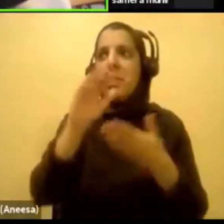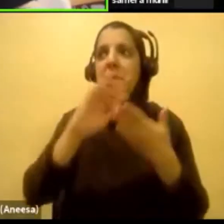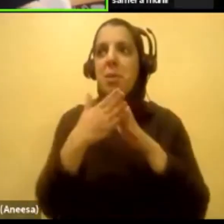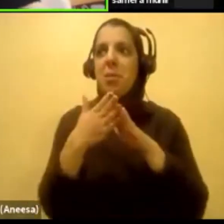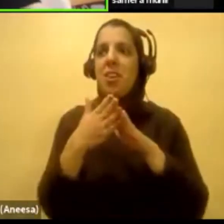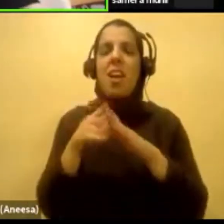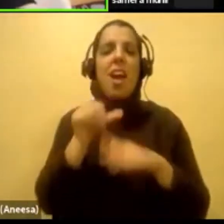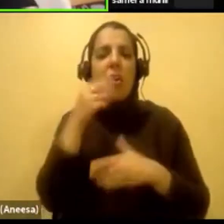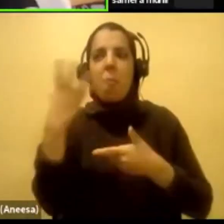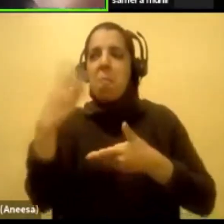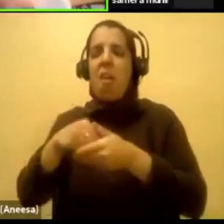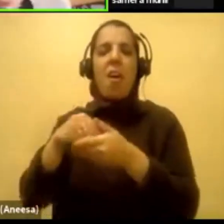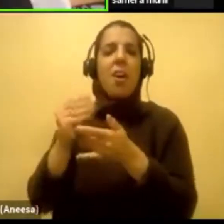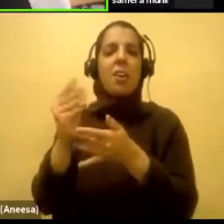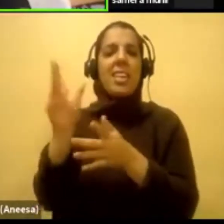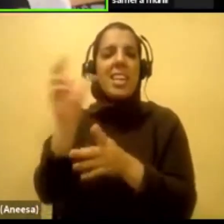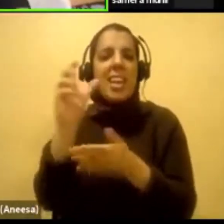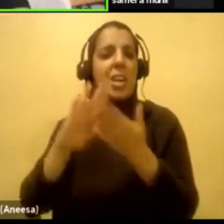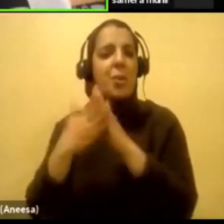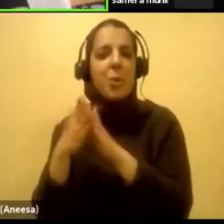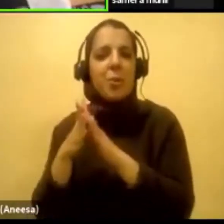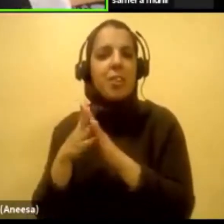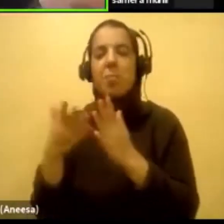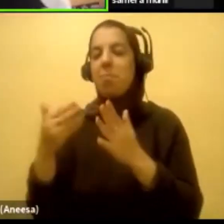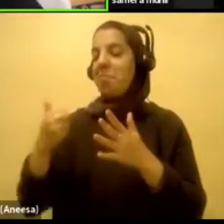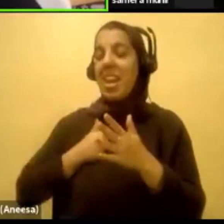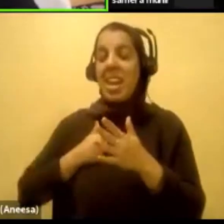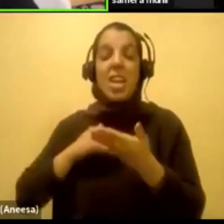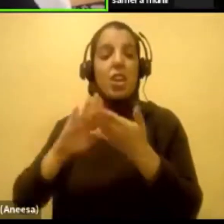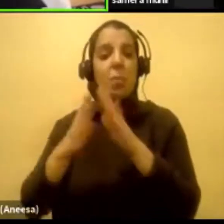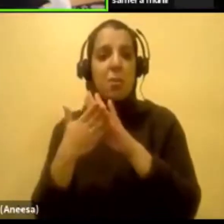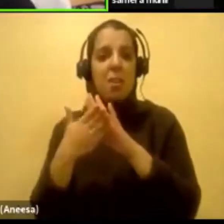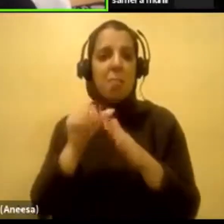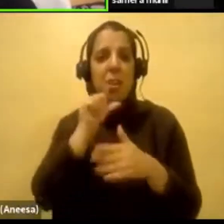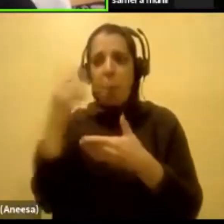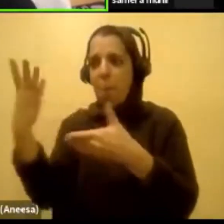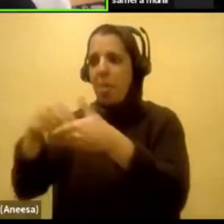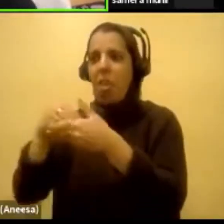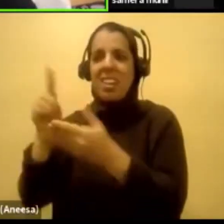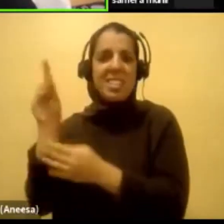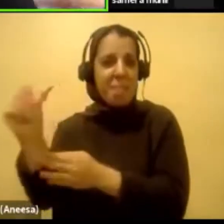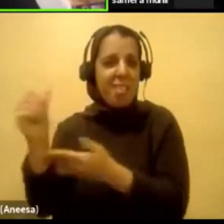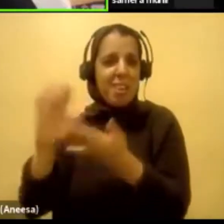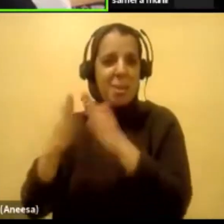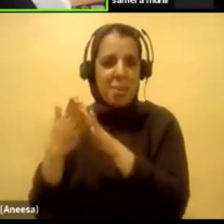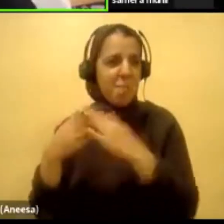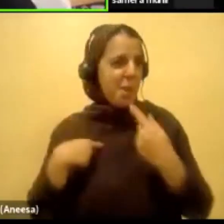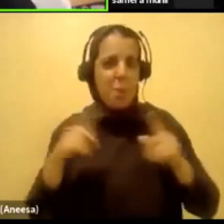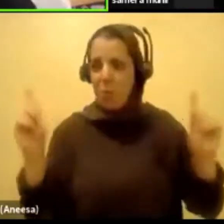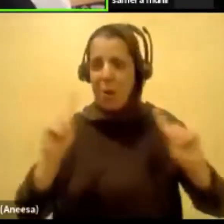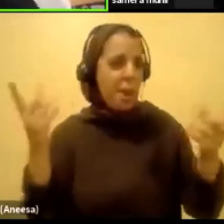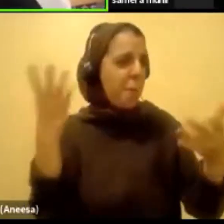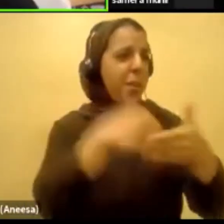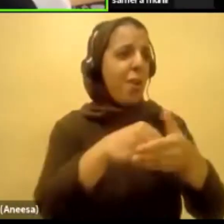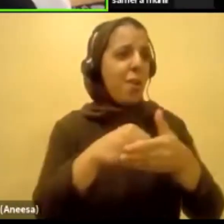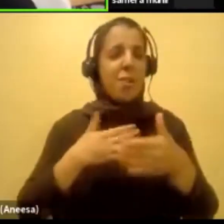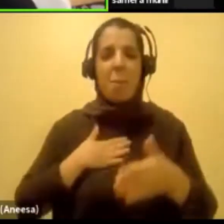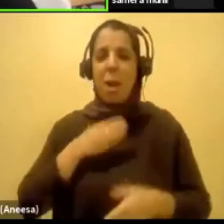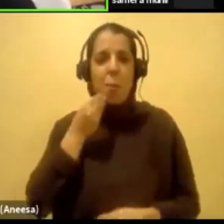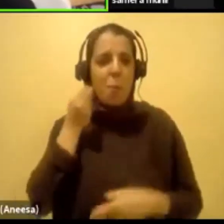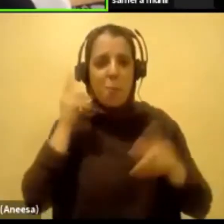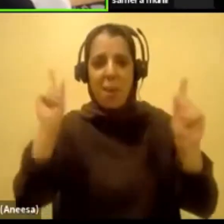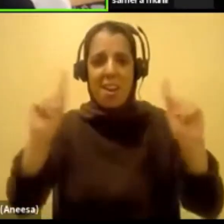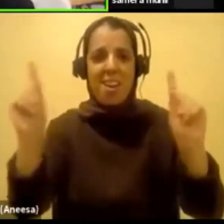in the Canadian community. I don't belong in the disability community. So where where do I belong? Where's my home? I don't know.